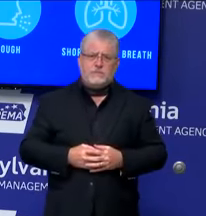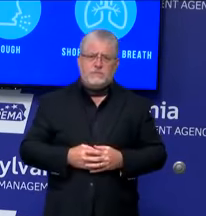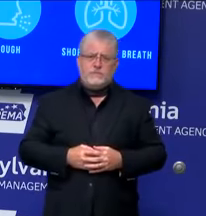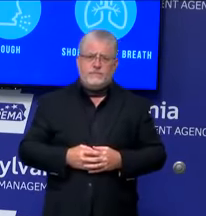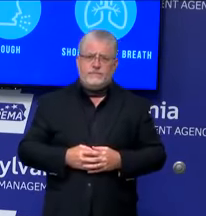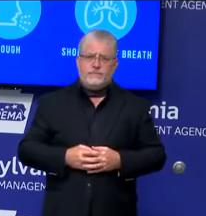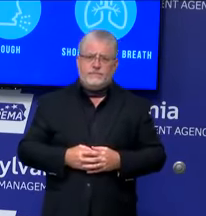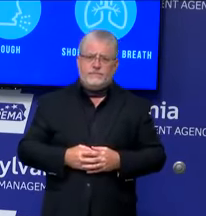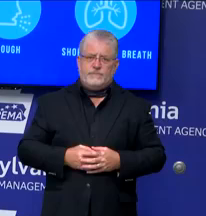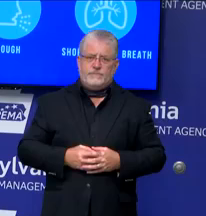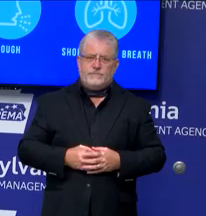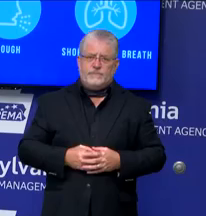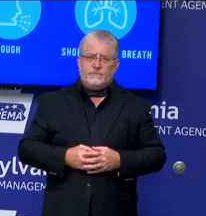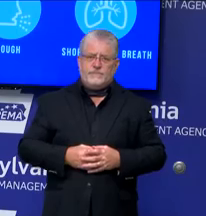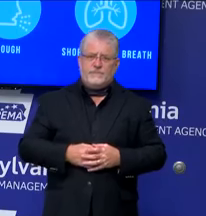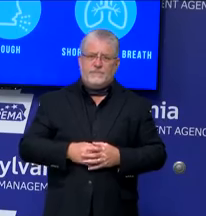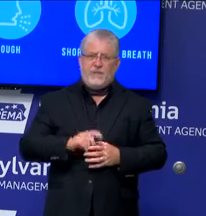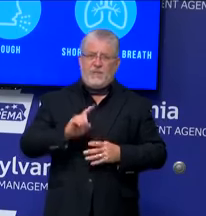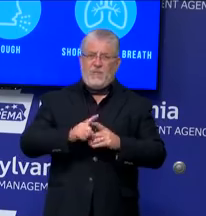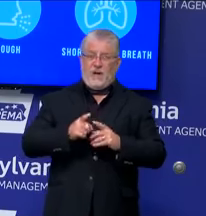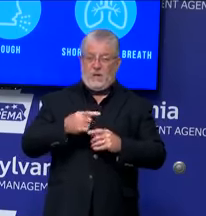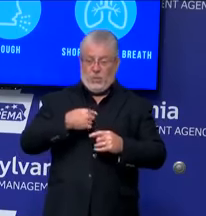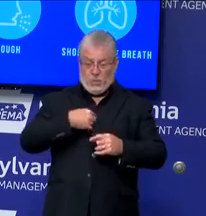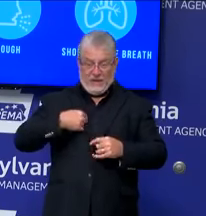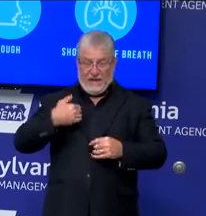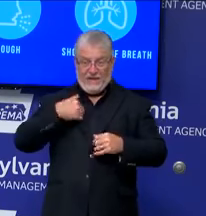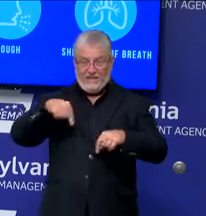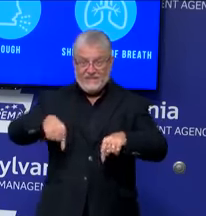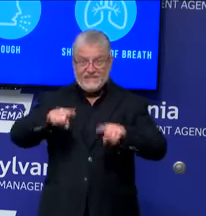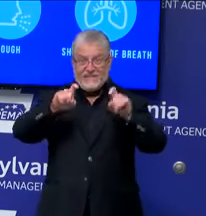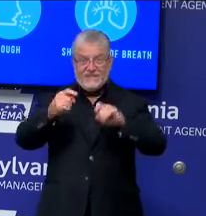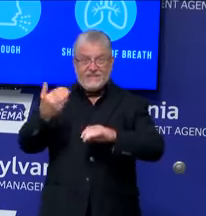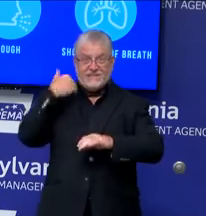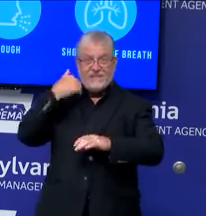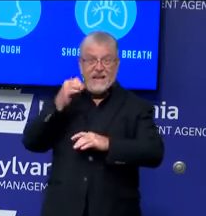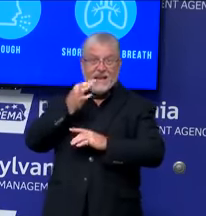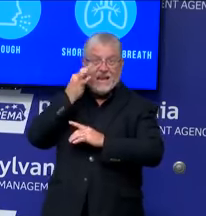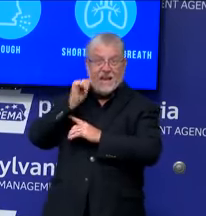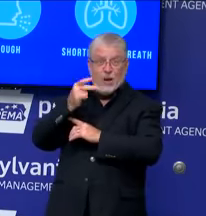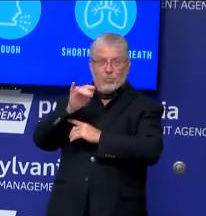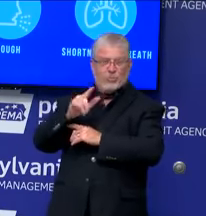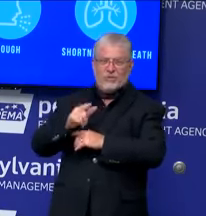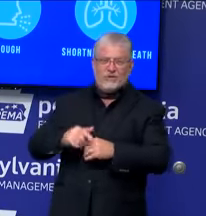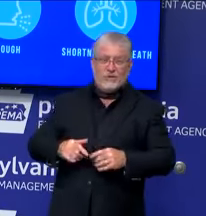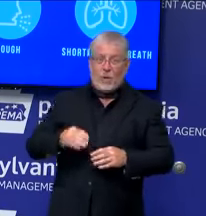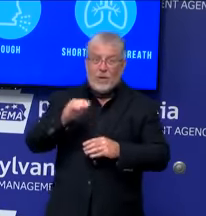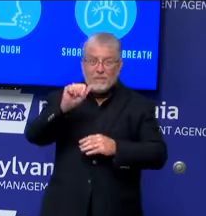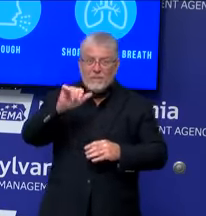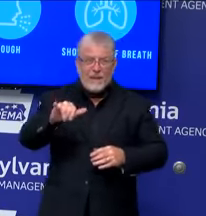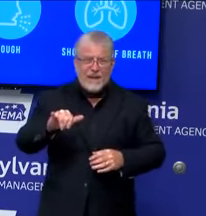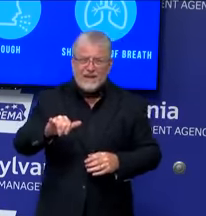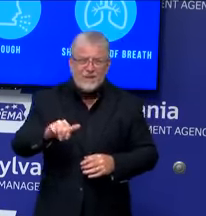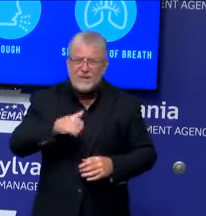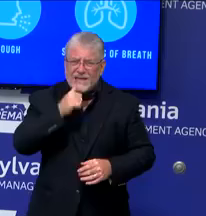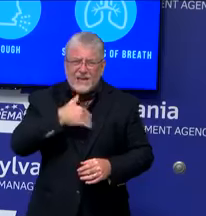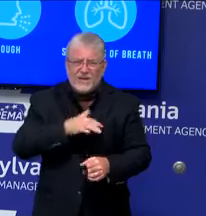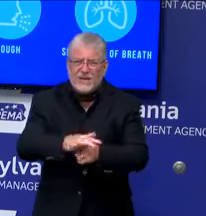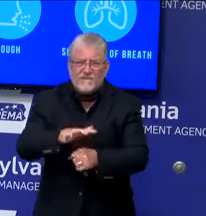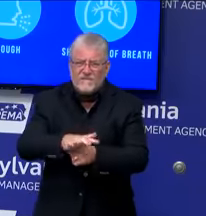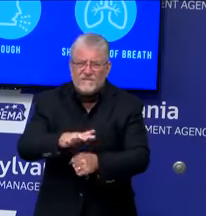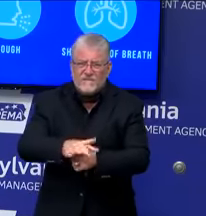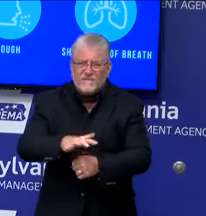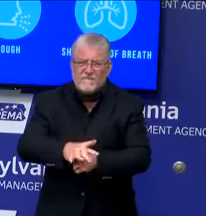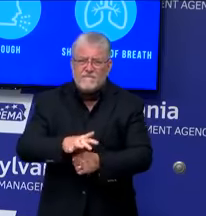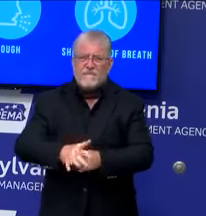testing in April, certainly in March, but in April and even May. The testing supplies were not available.